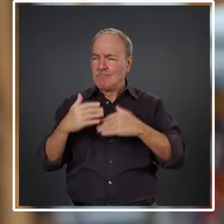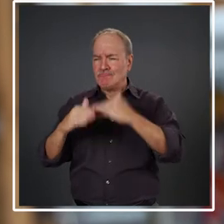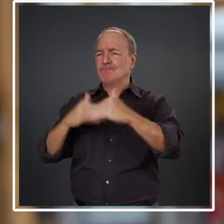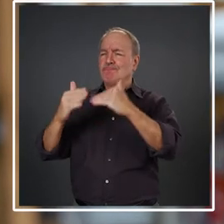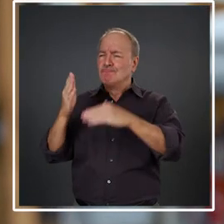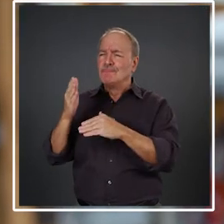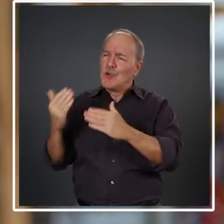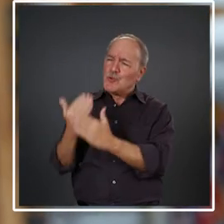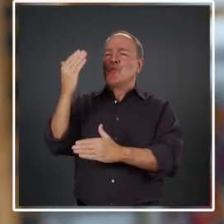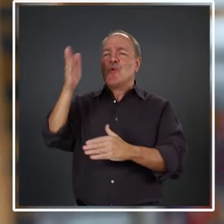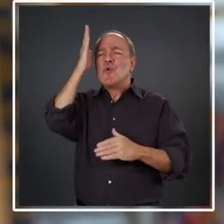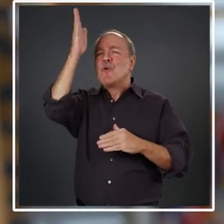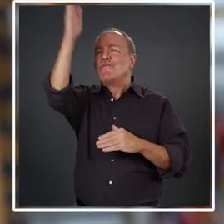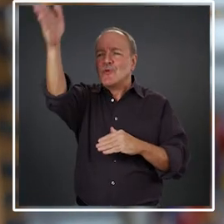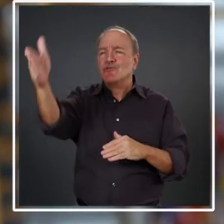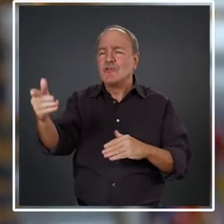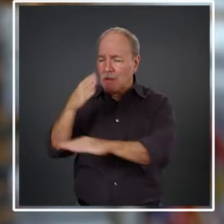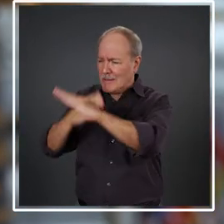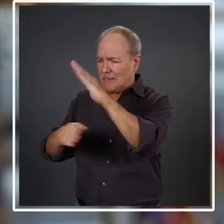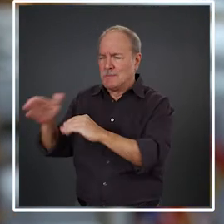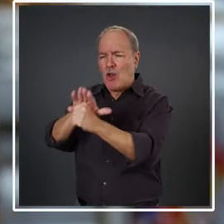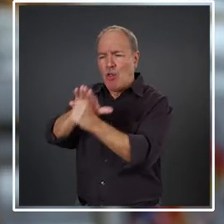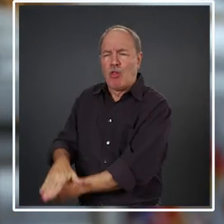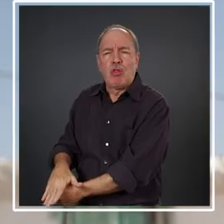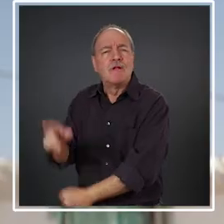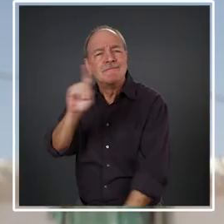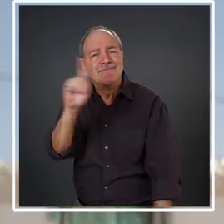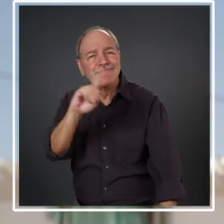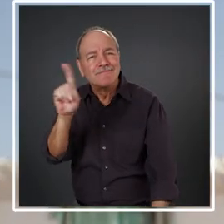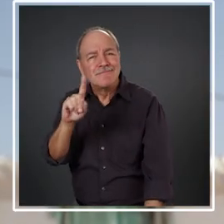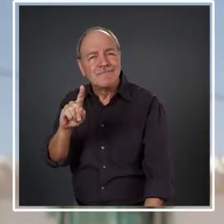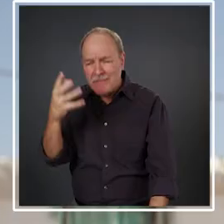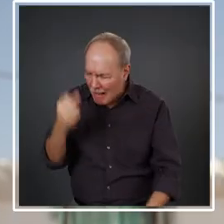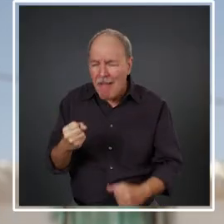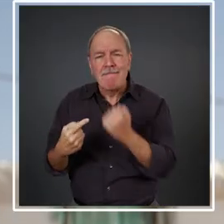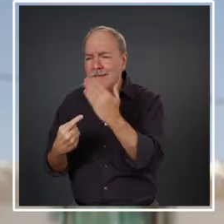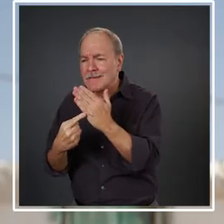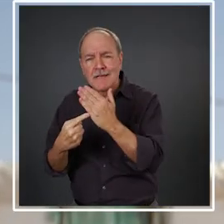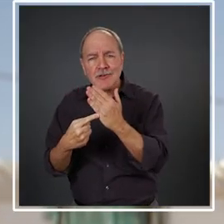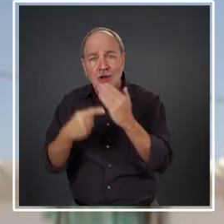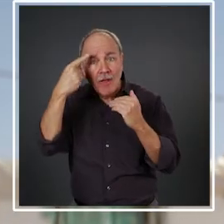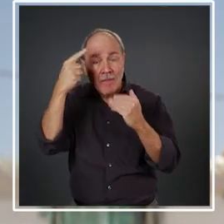One that does not discriminate whether or not you have a disability. Because you have to think about everyone.